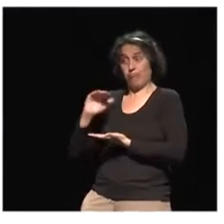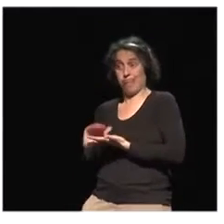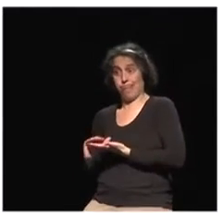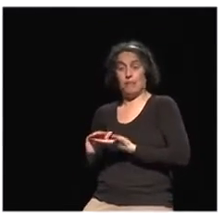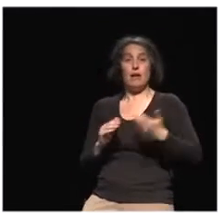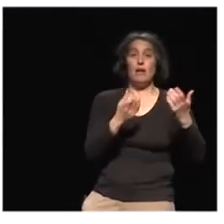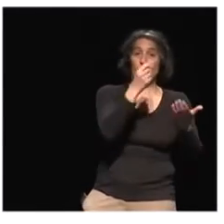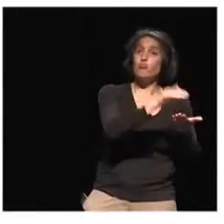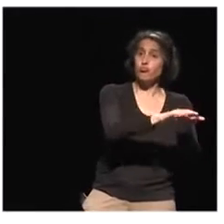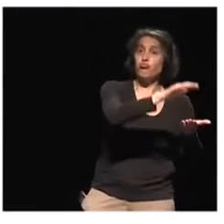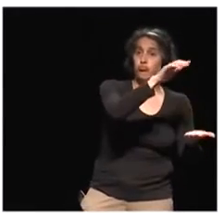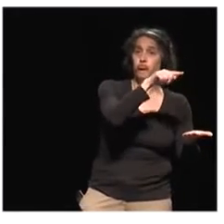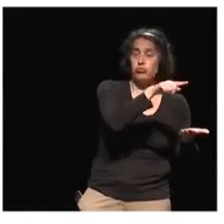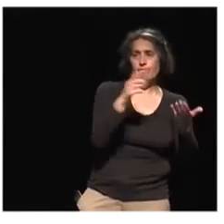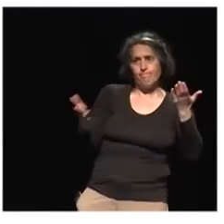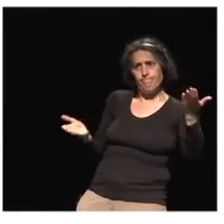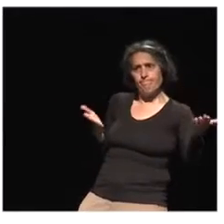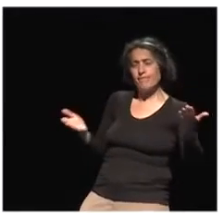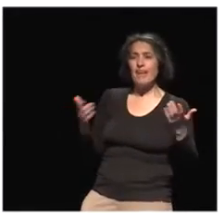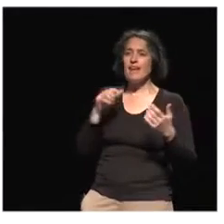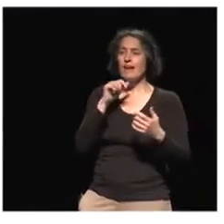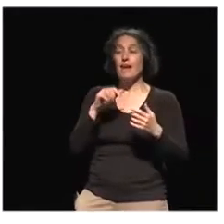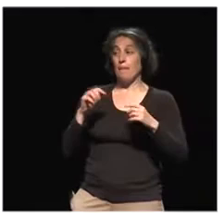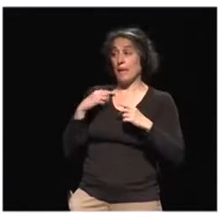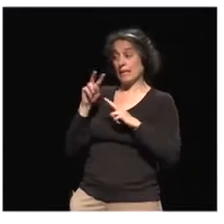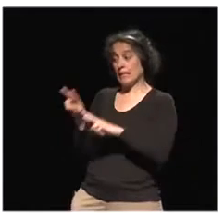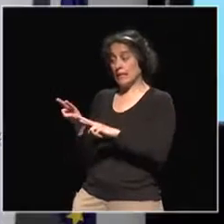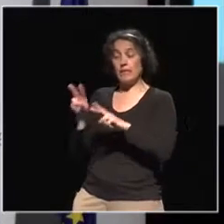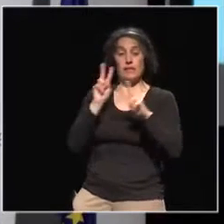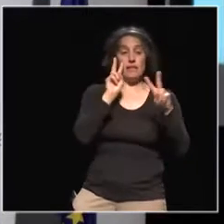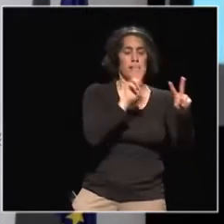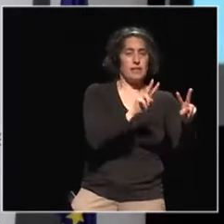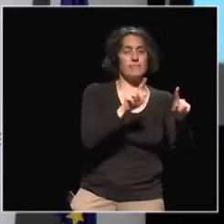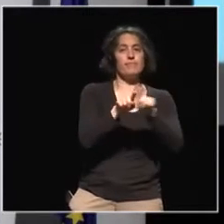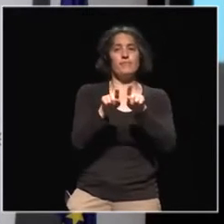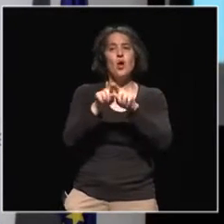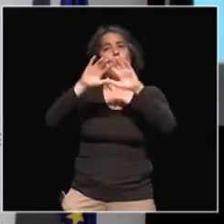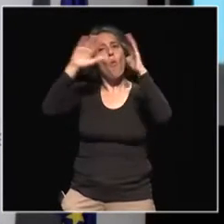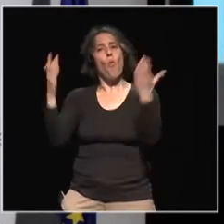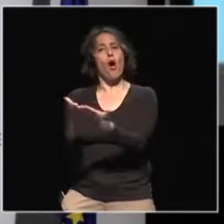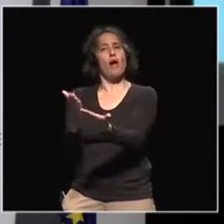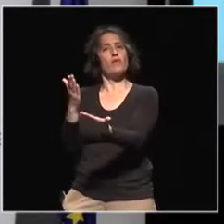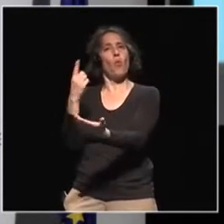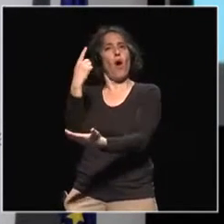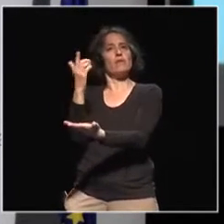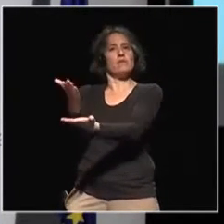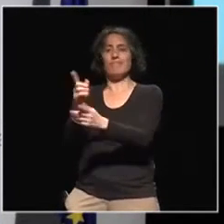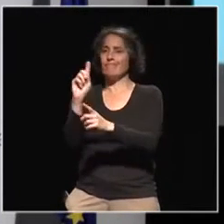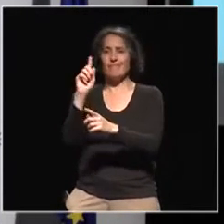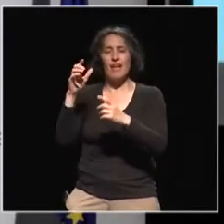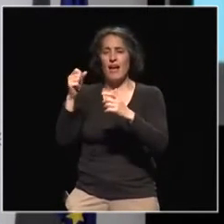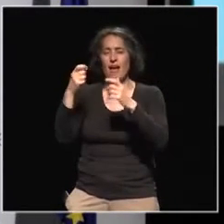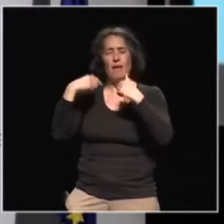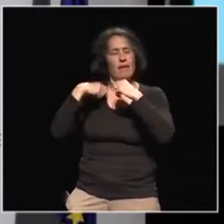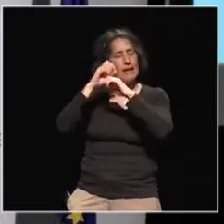existing understanding of how the world is. And so that kind of